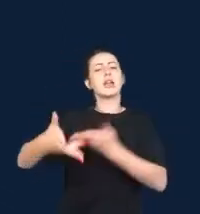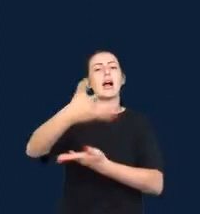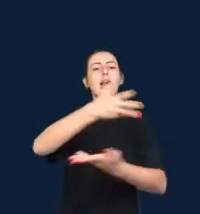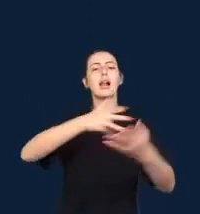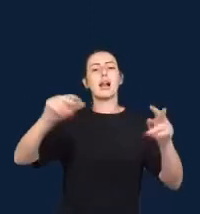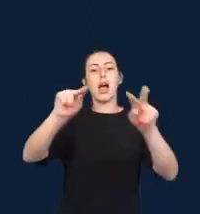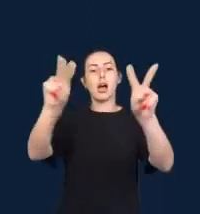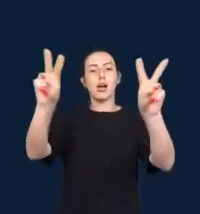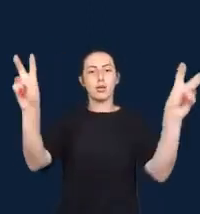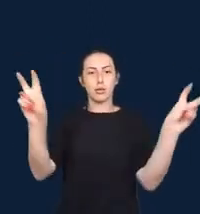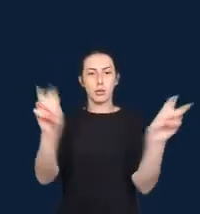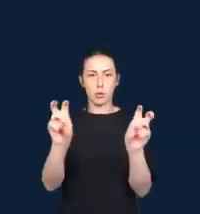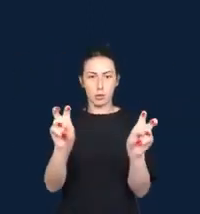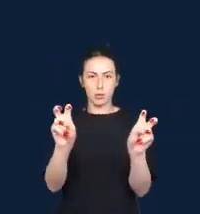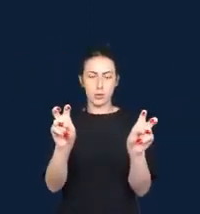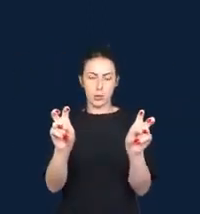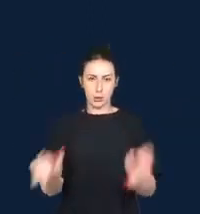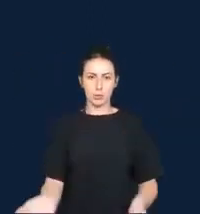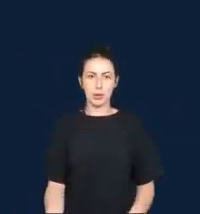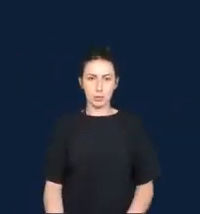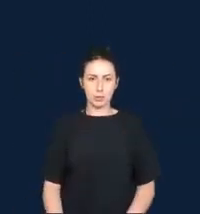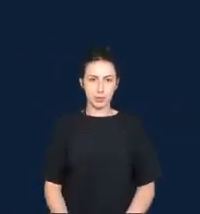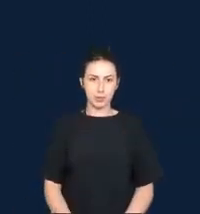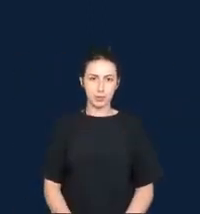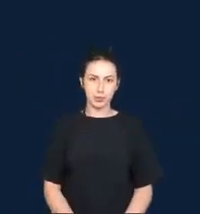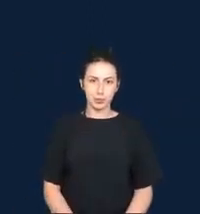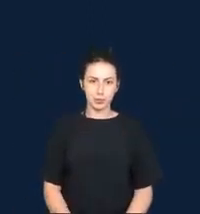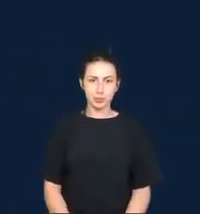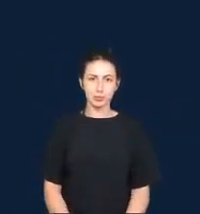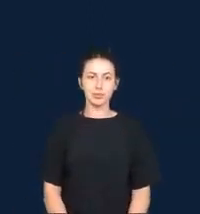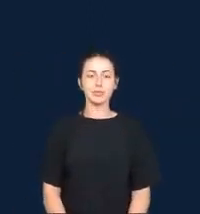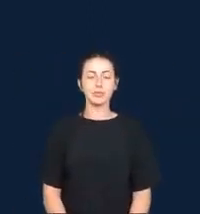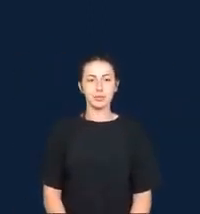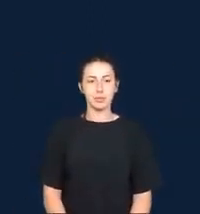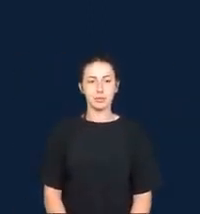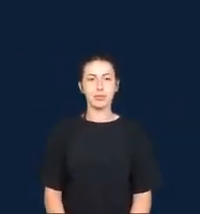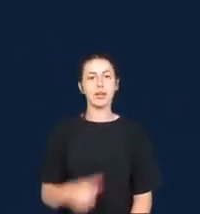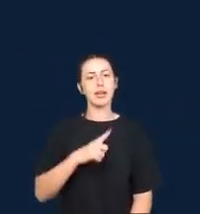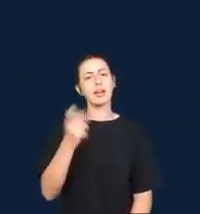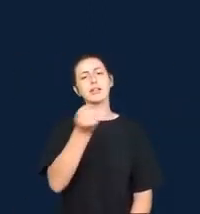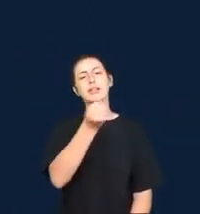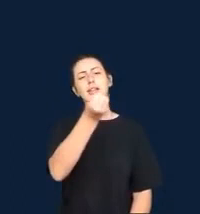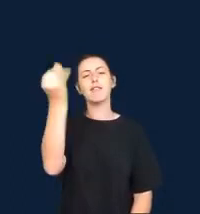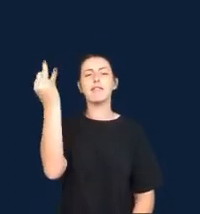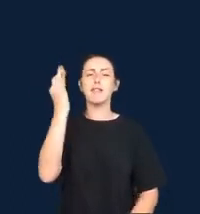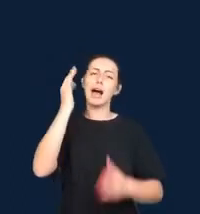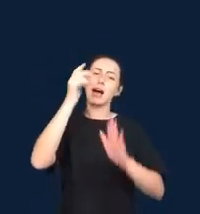really several really good data journalism projects have done in the past years.